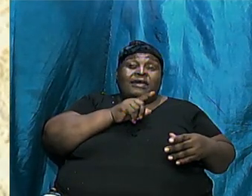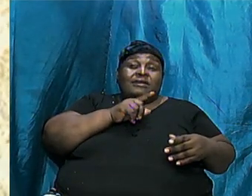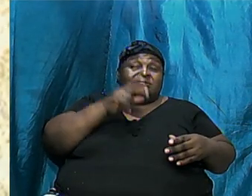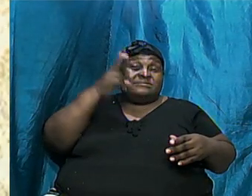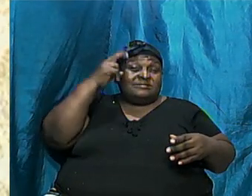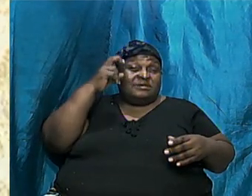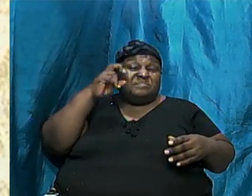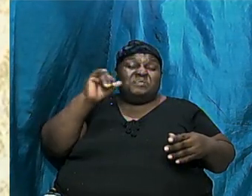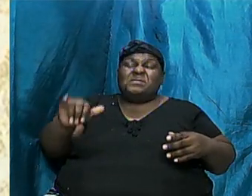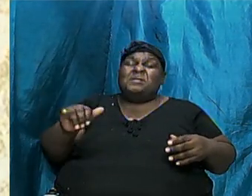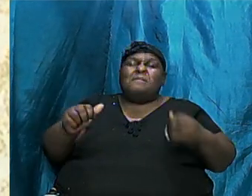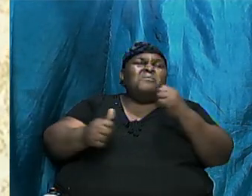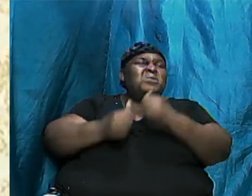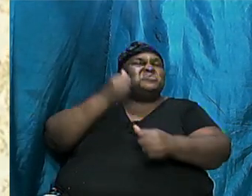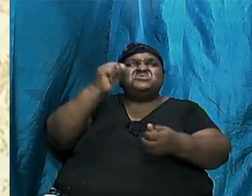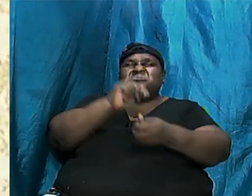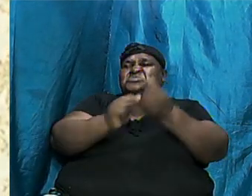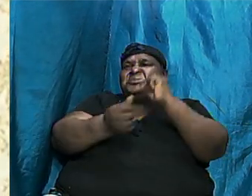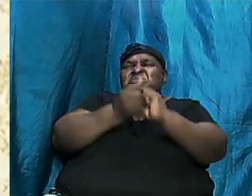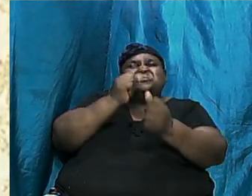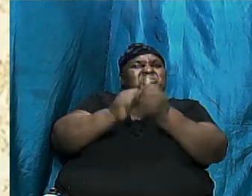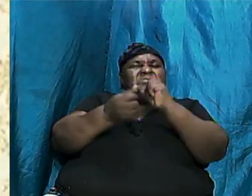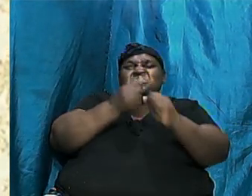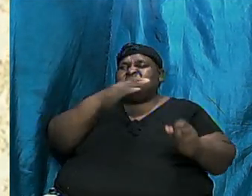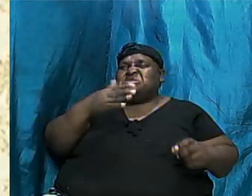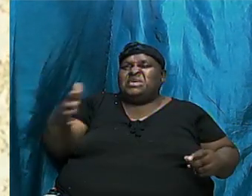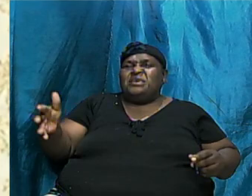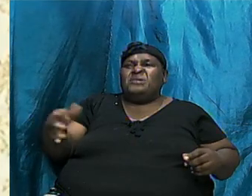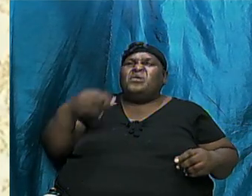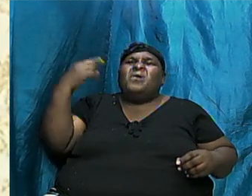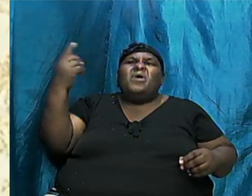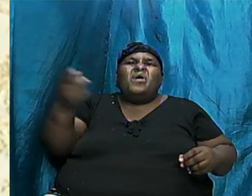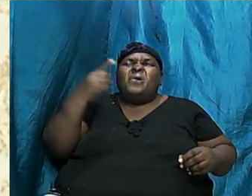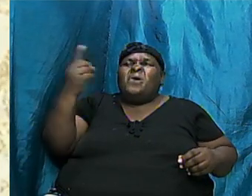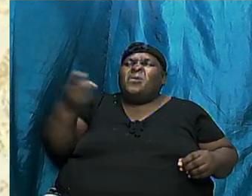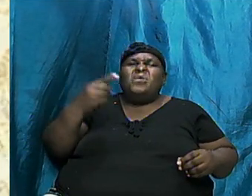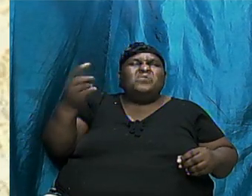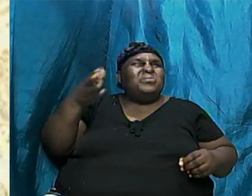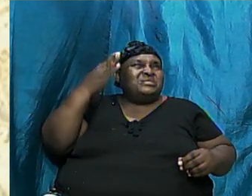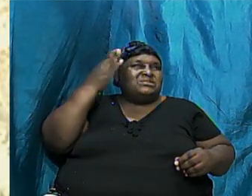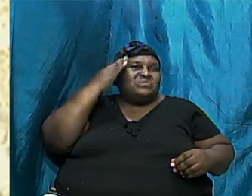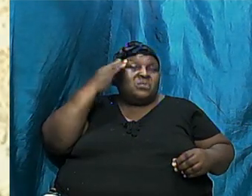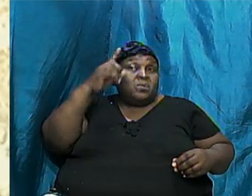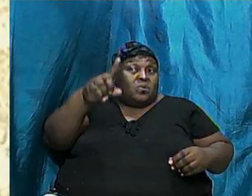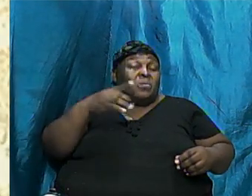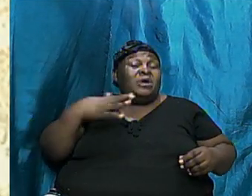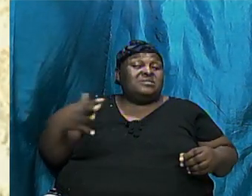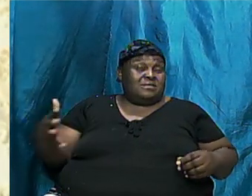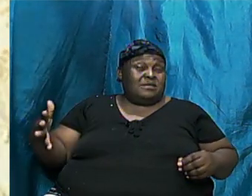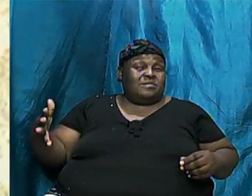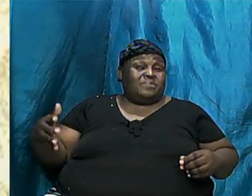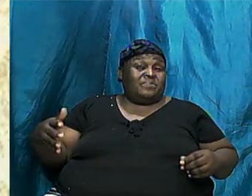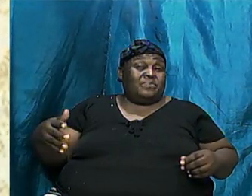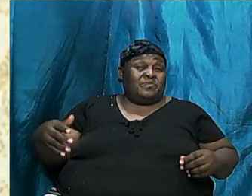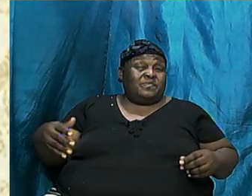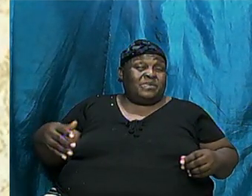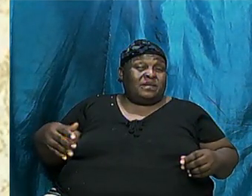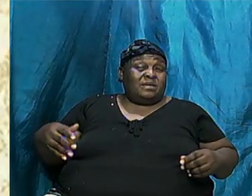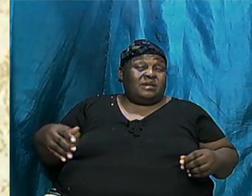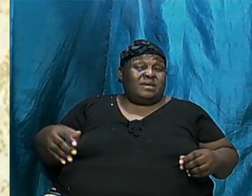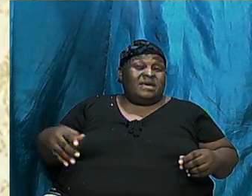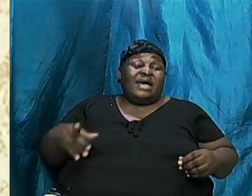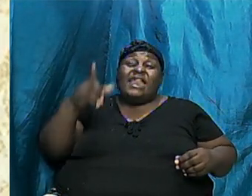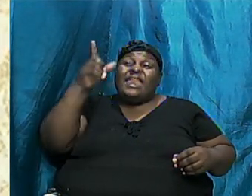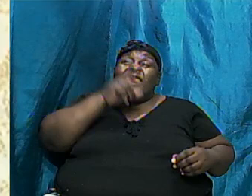dangerous thing that we must always be aware of. It is one thing if a blatant lie